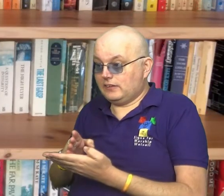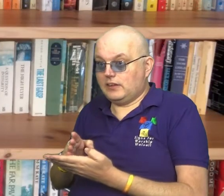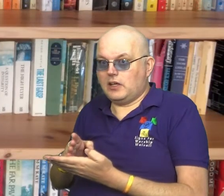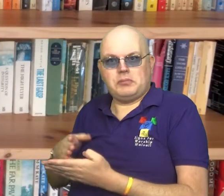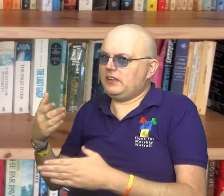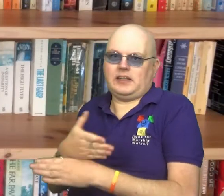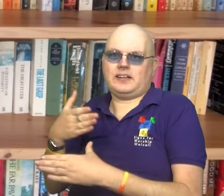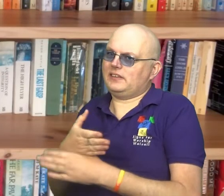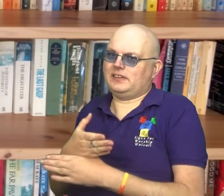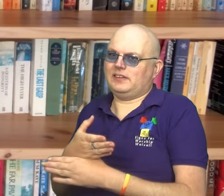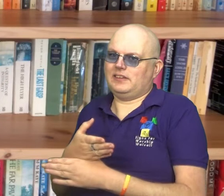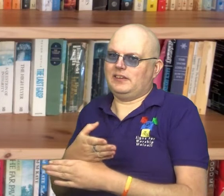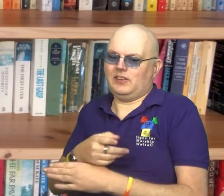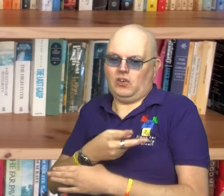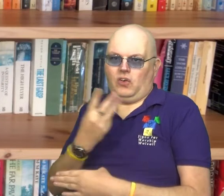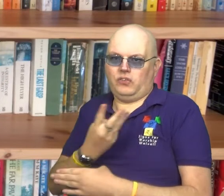but took no action.